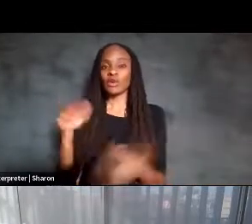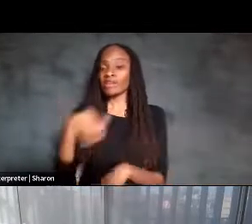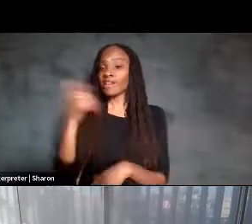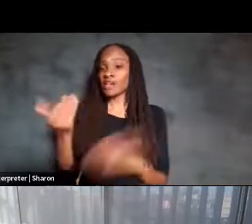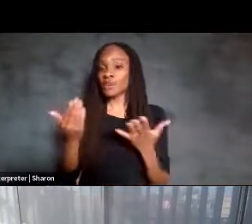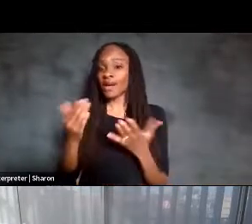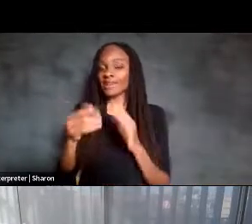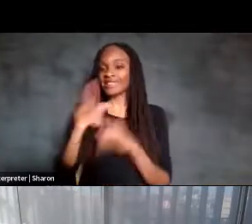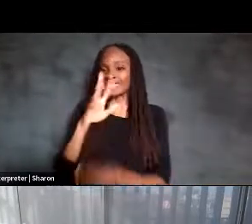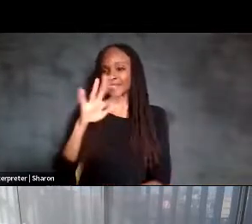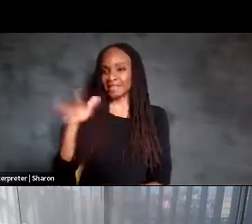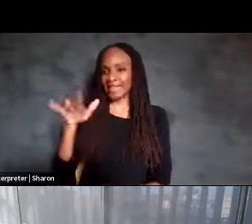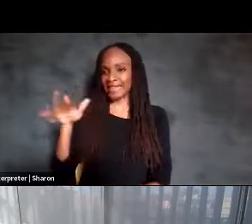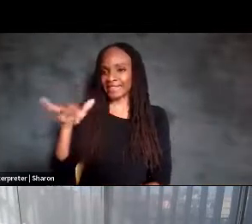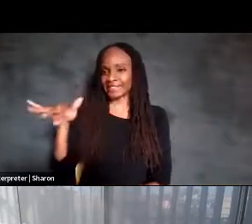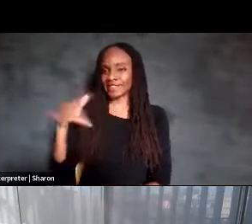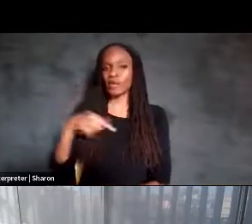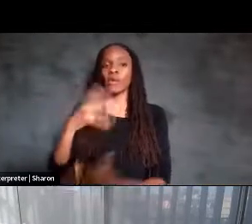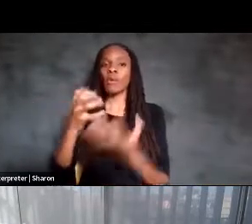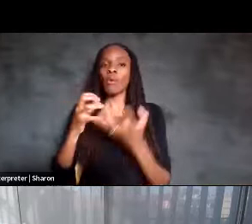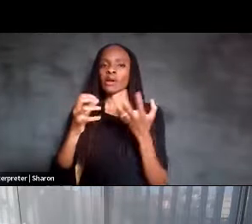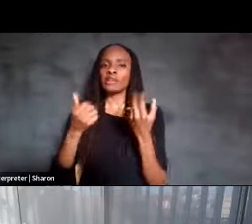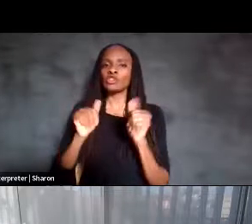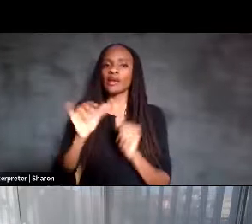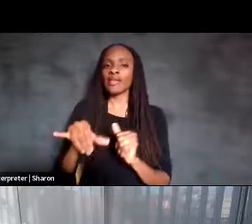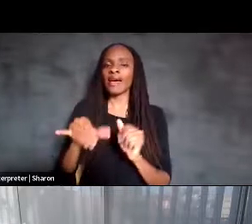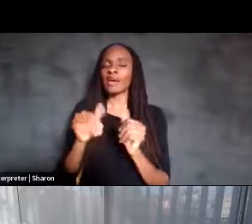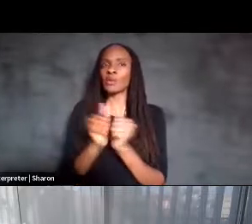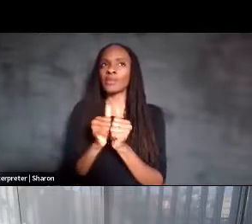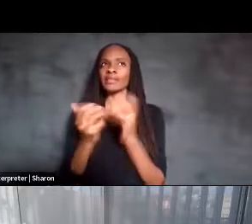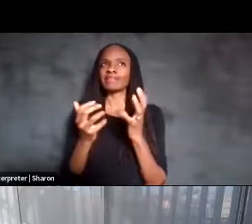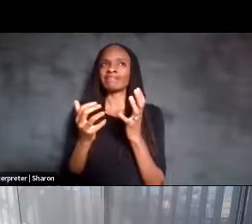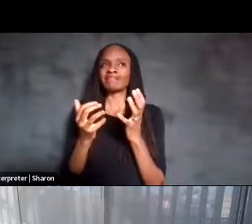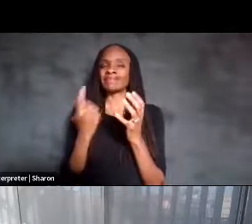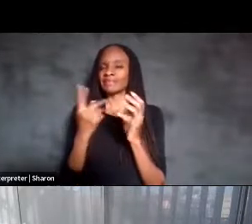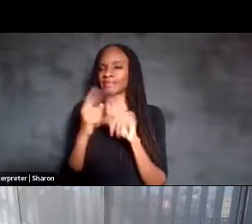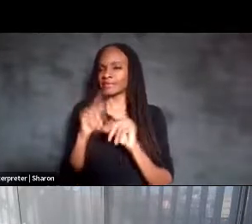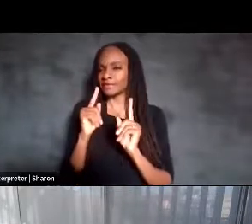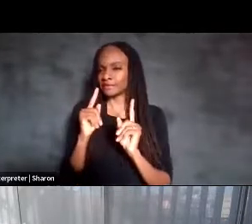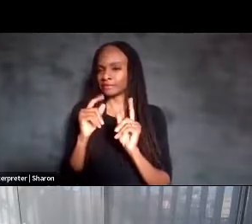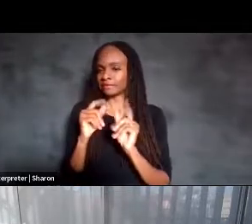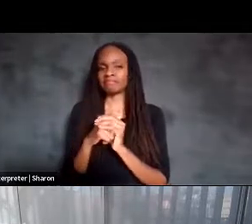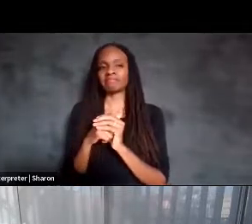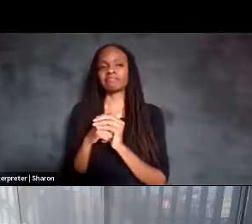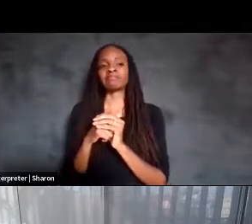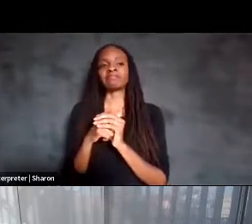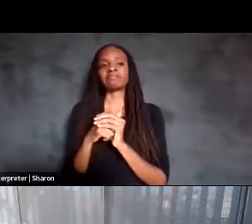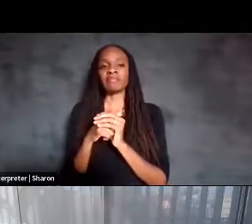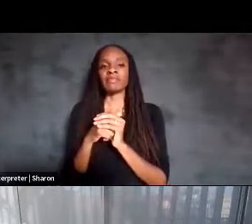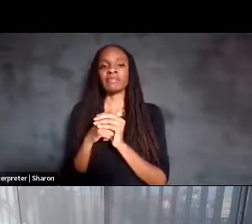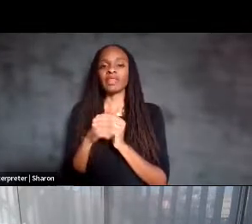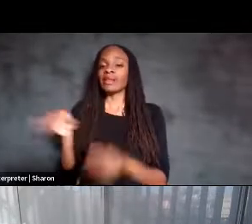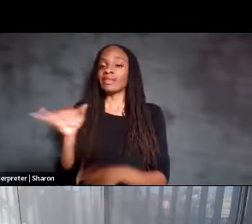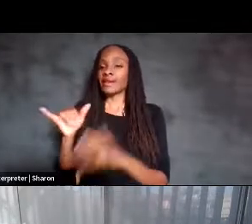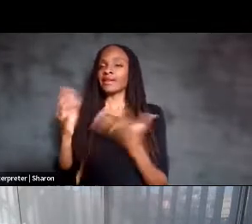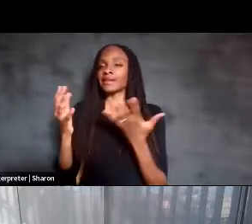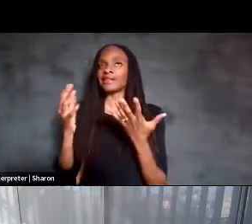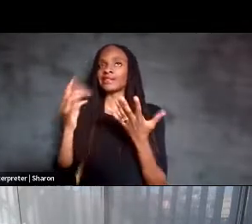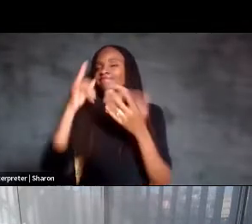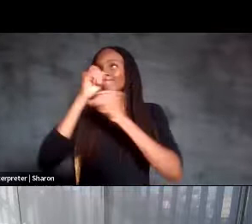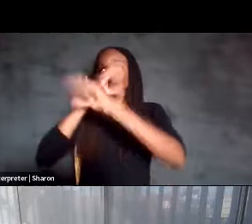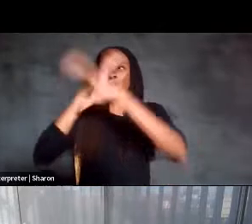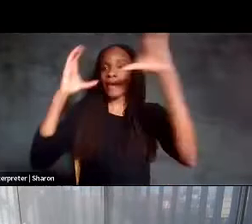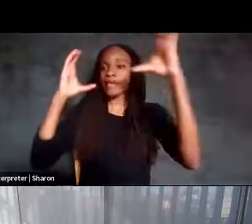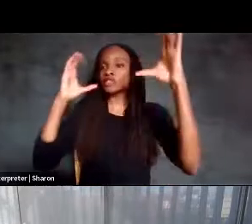And so we wanted to try this, but we wanted to try it with a twist. So similar to how, let's imagine you're